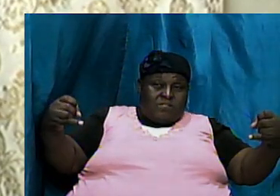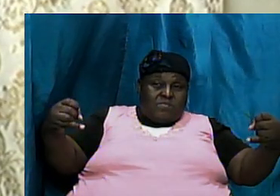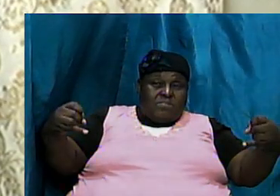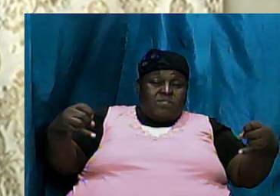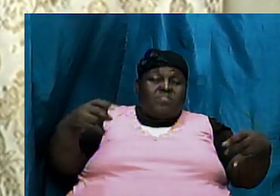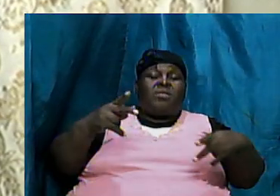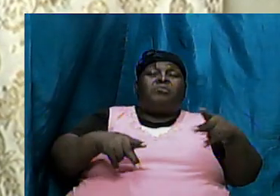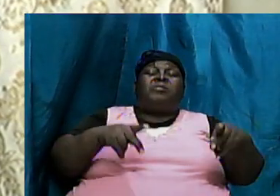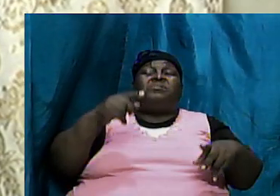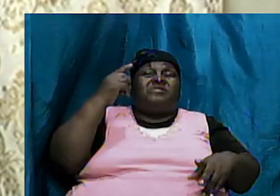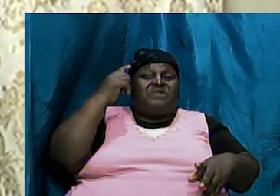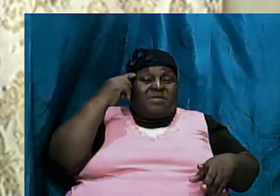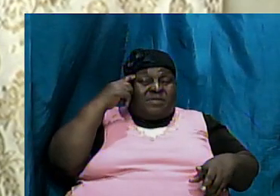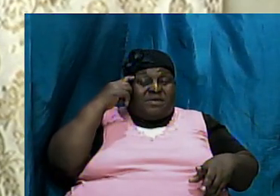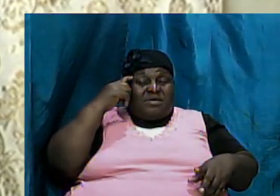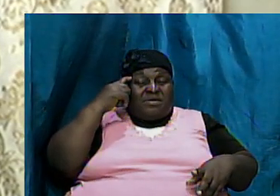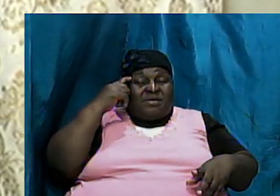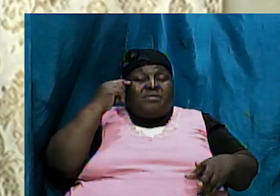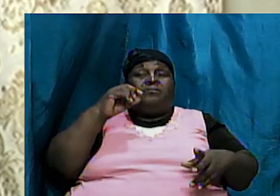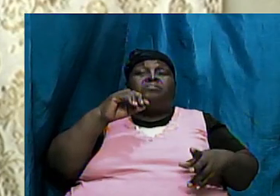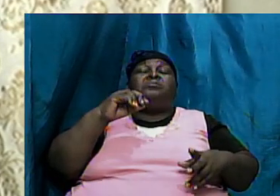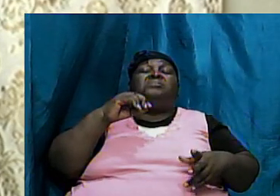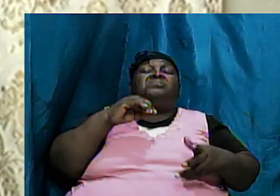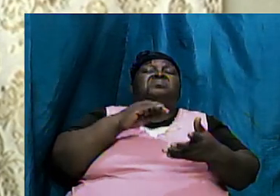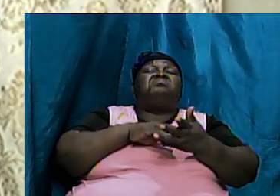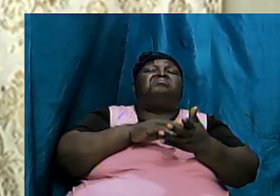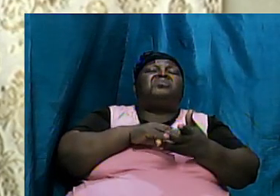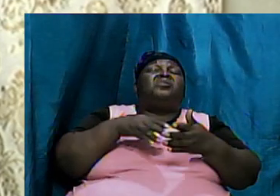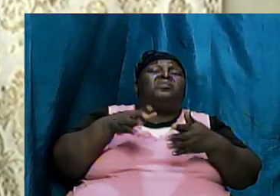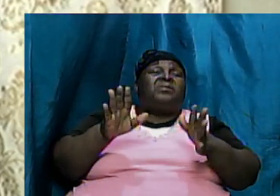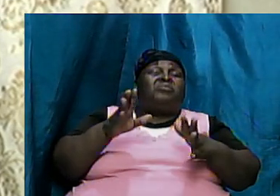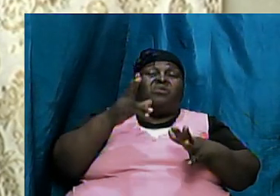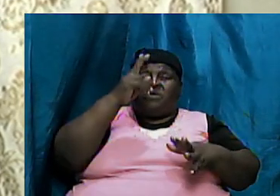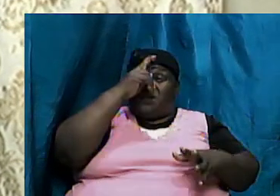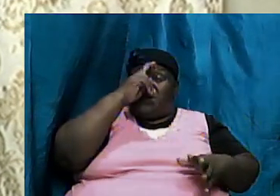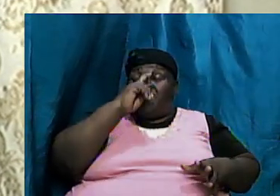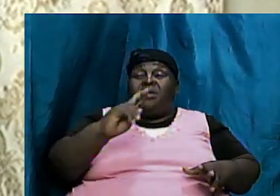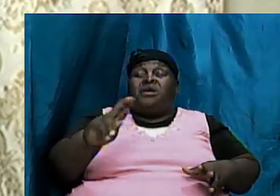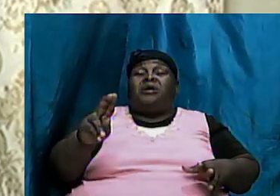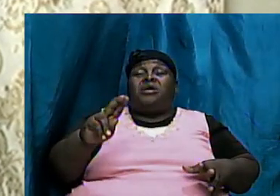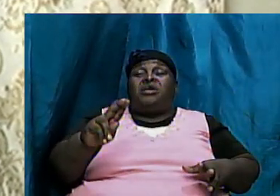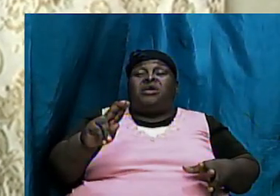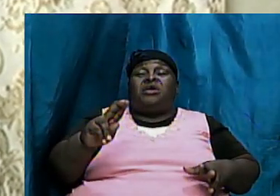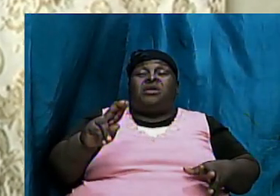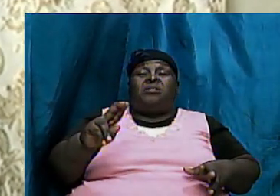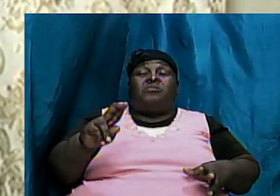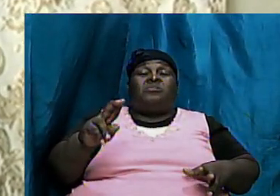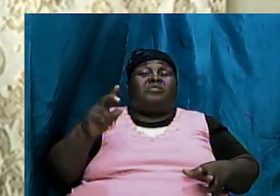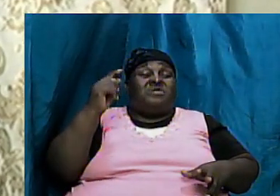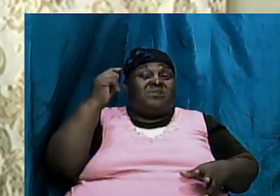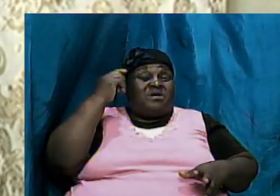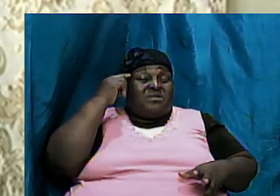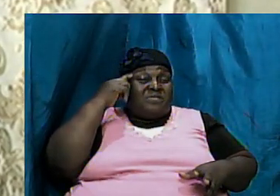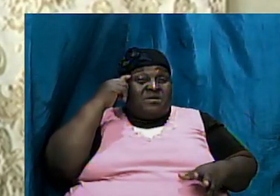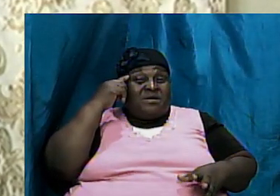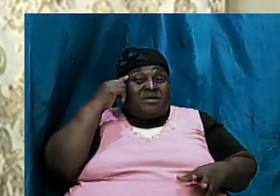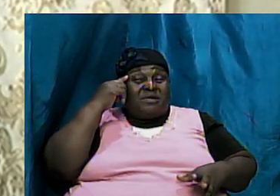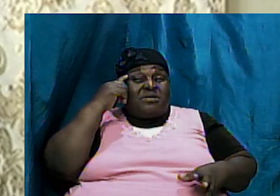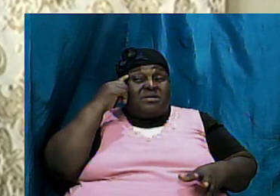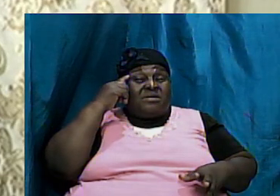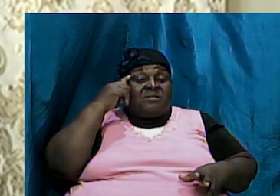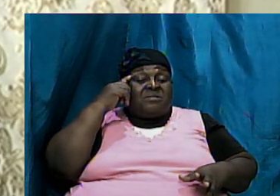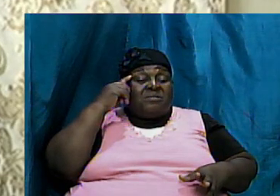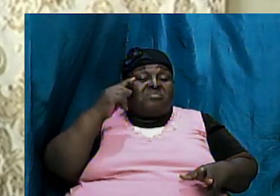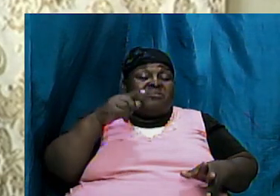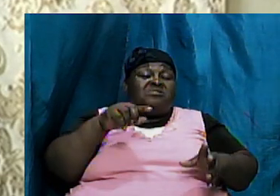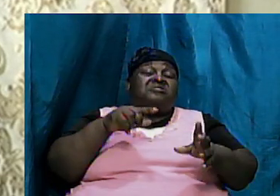think in that linear way but the Hebrews think cyclically so there was a start